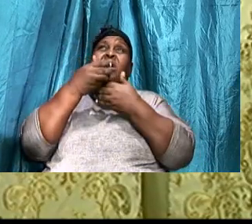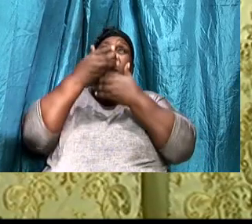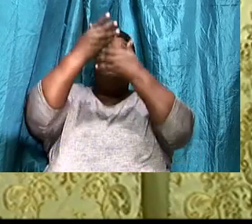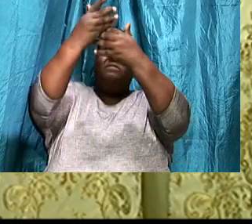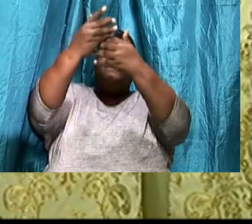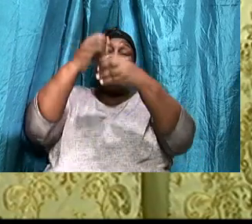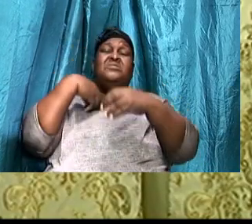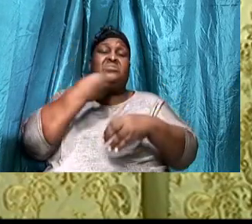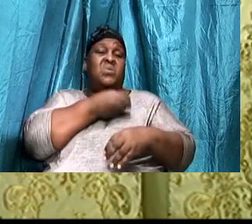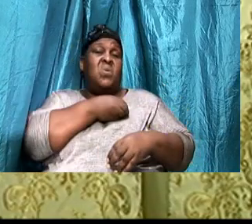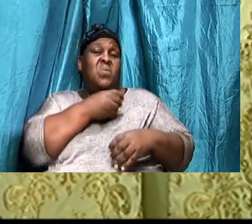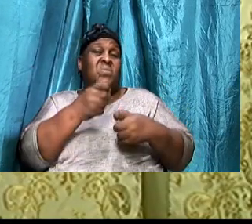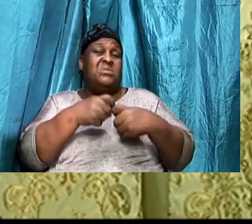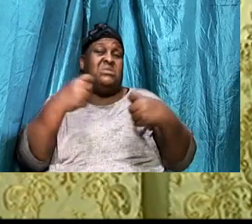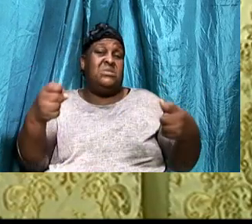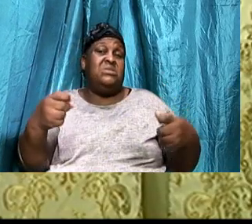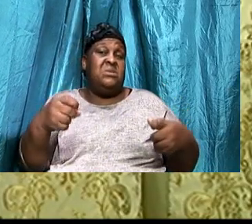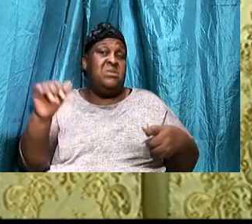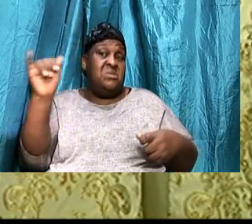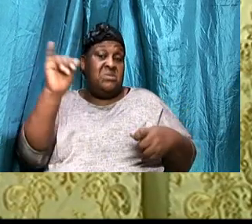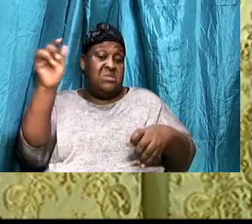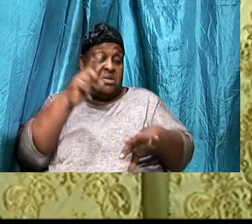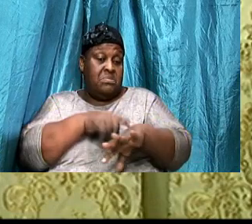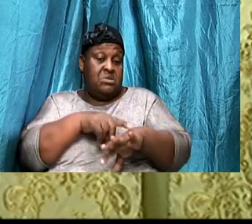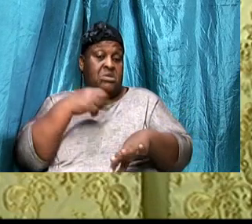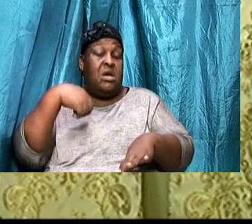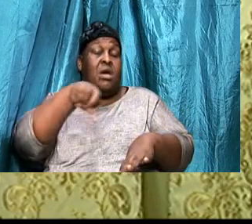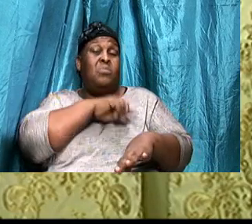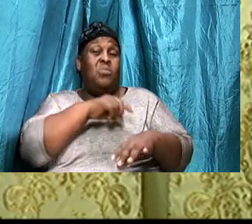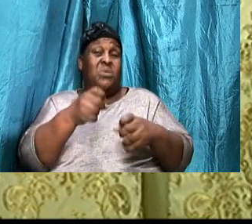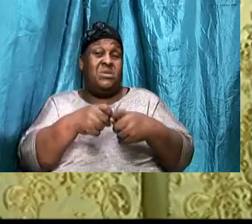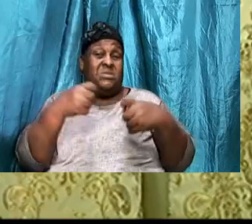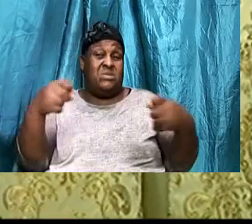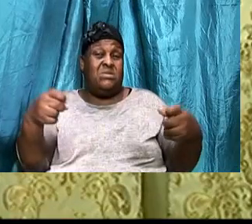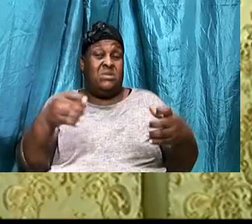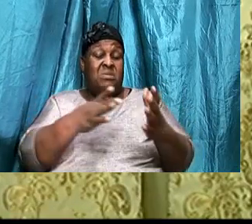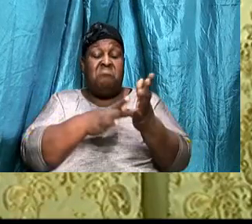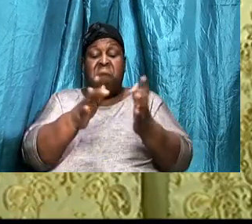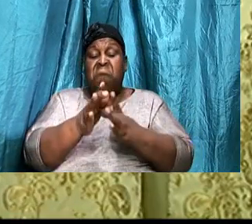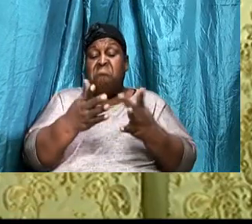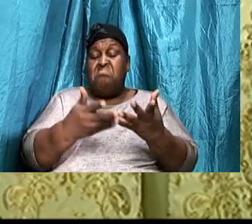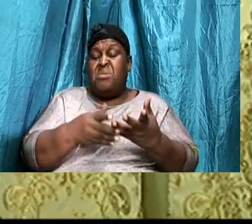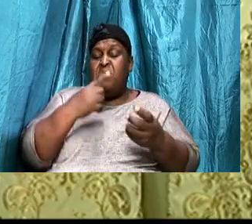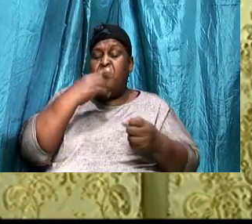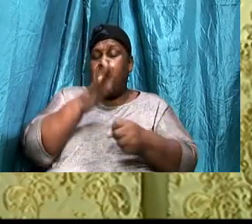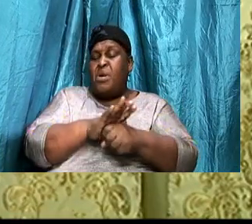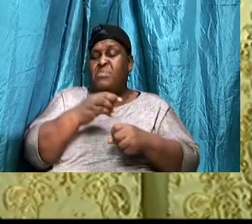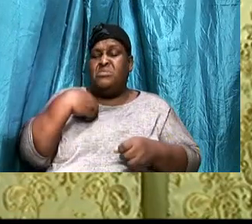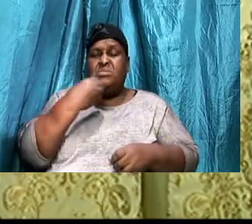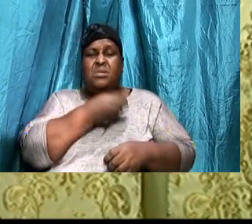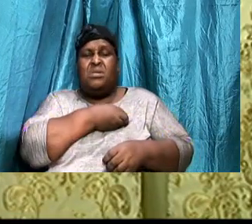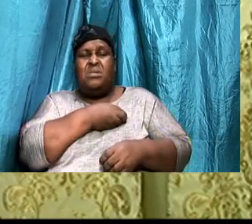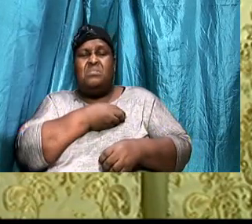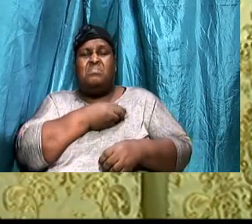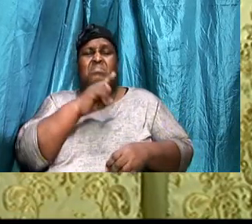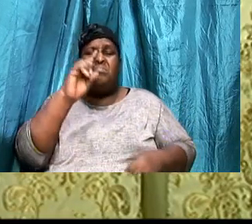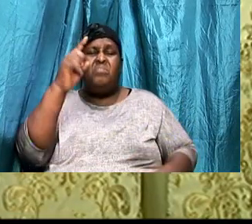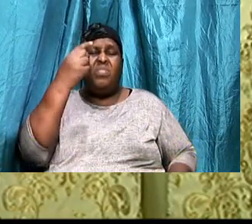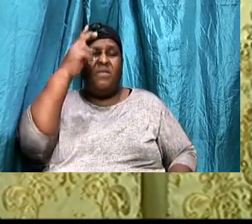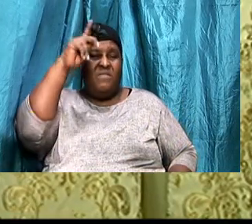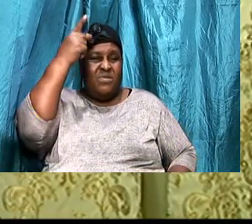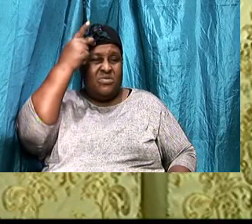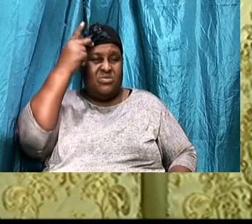Is the same moment, That we sin, Because the Bible, Promises us, It says, First John 1,